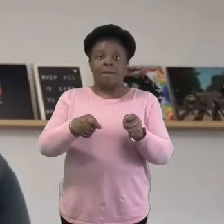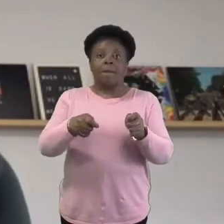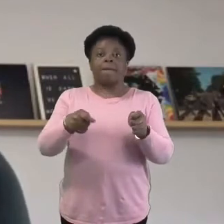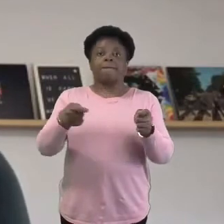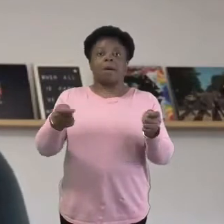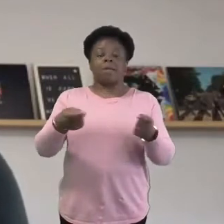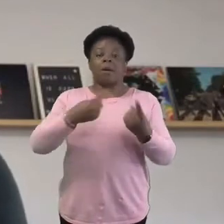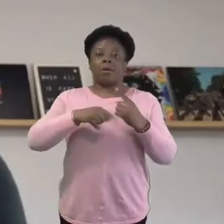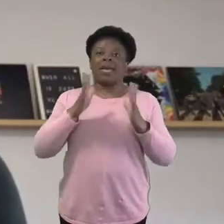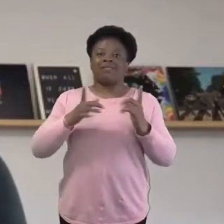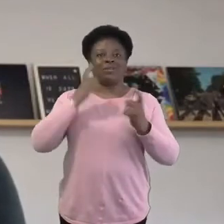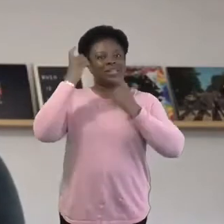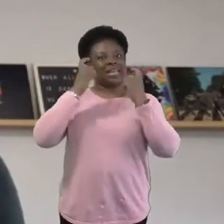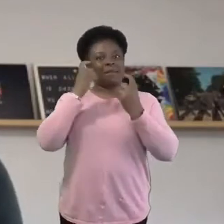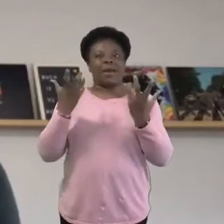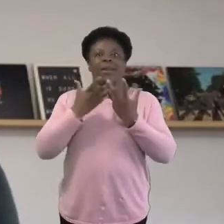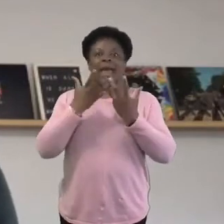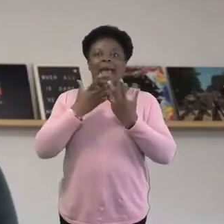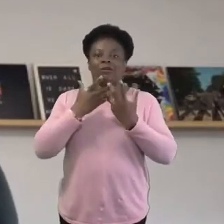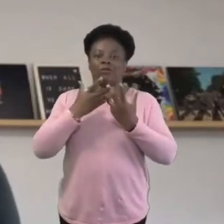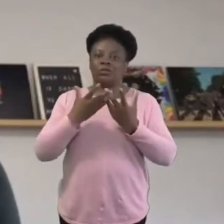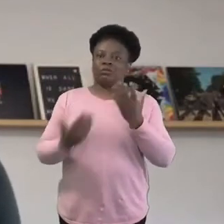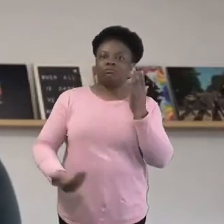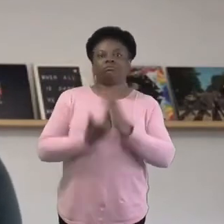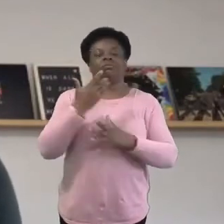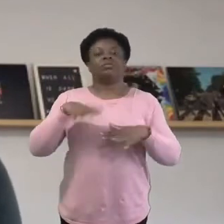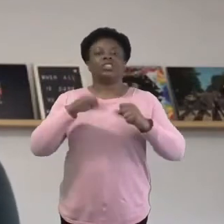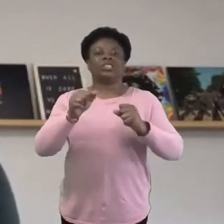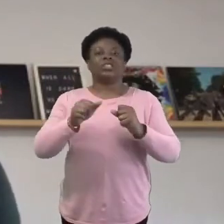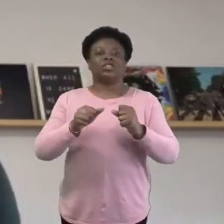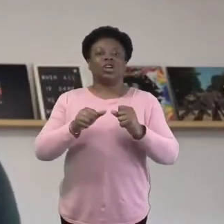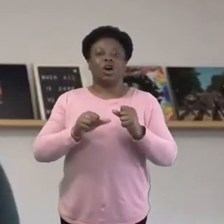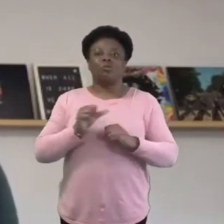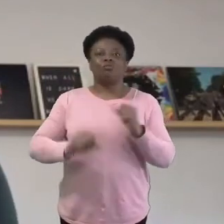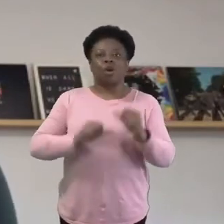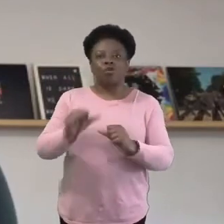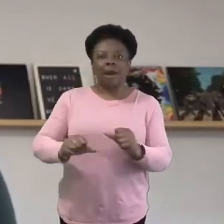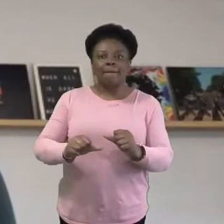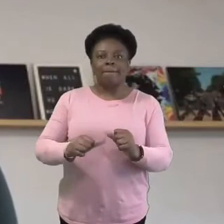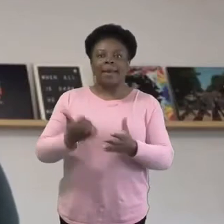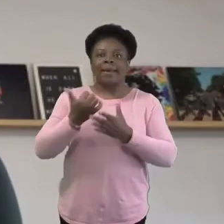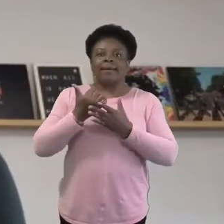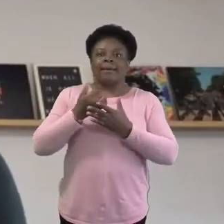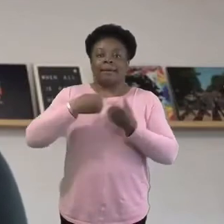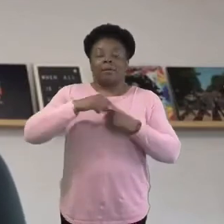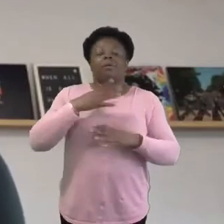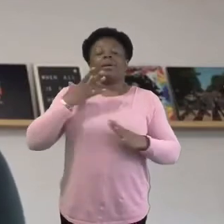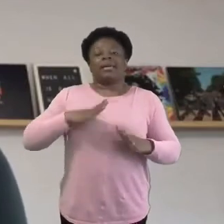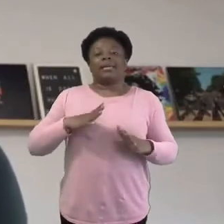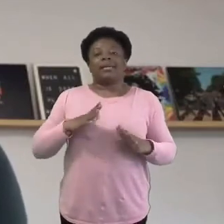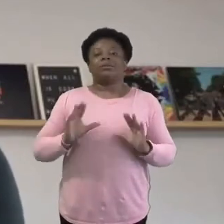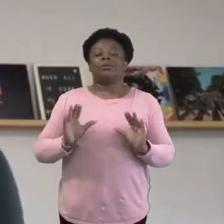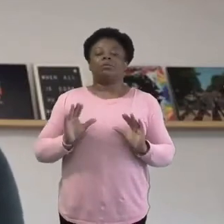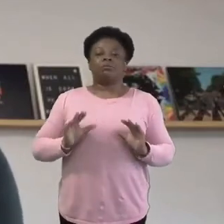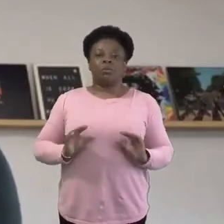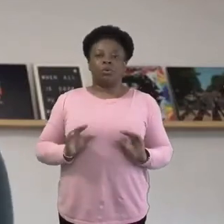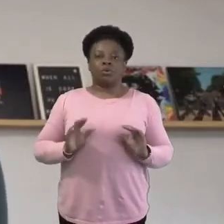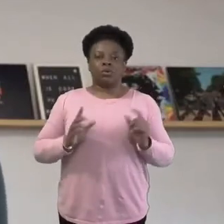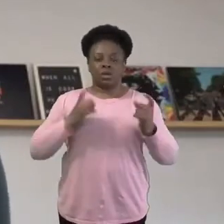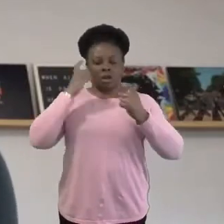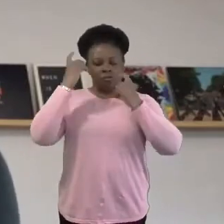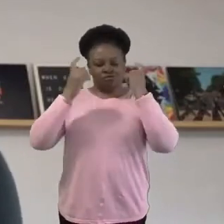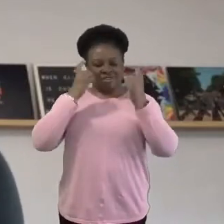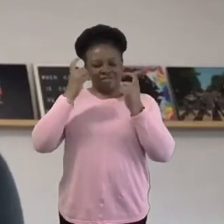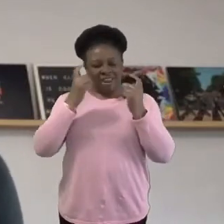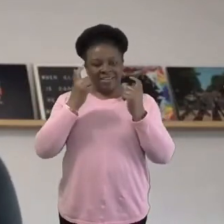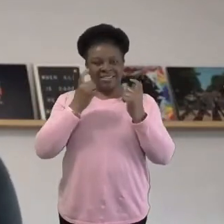programs and instead try and make space to pause and reflect, take time to think about what has been lost, to